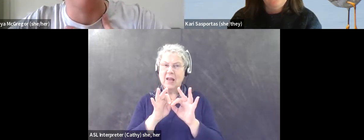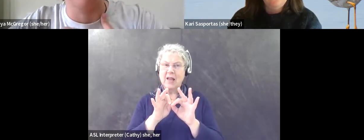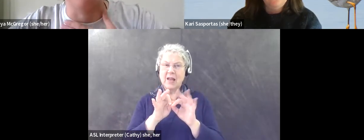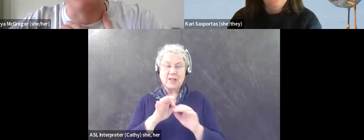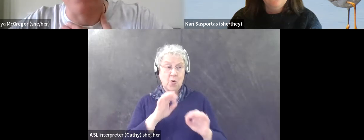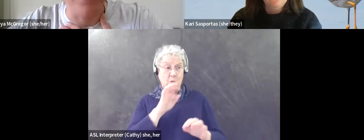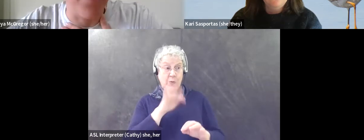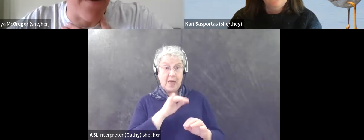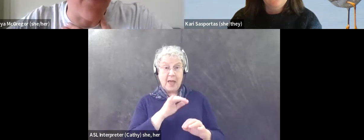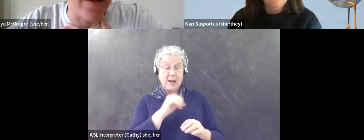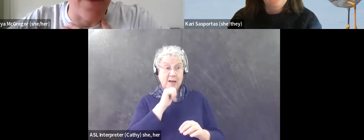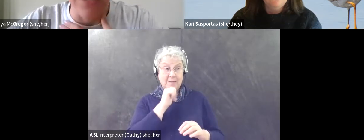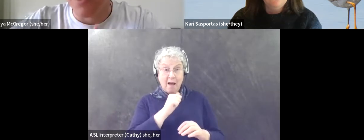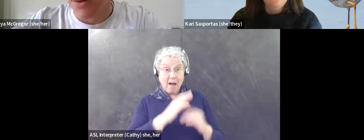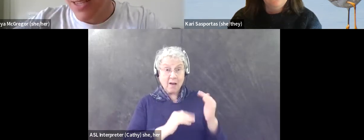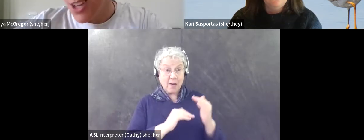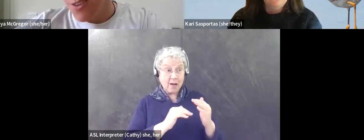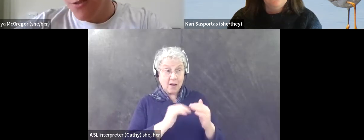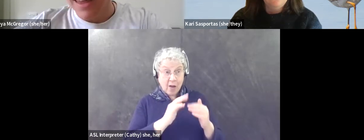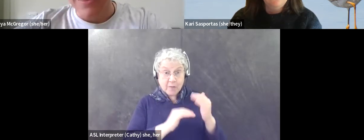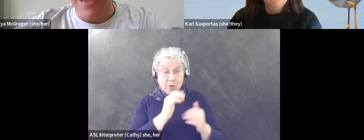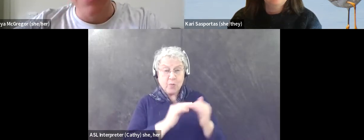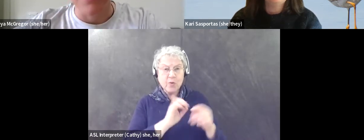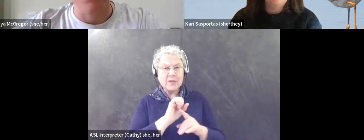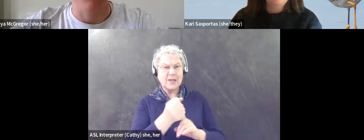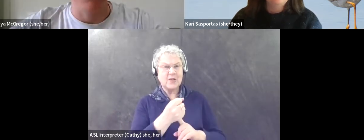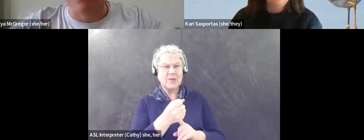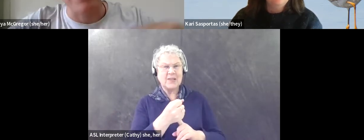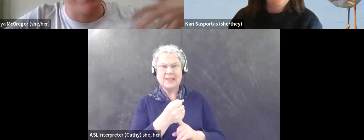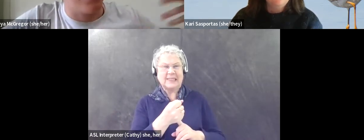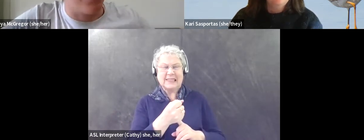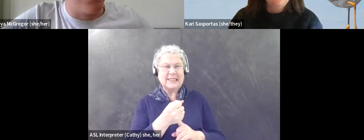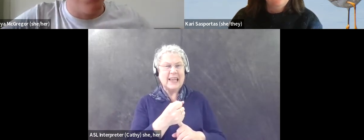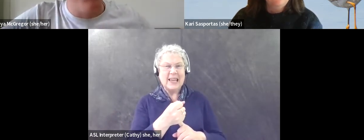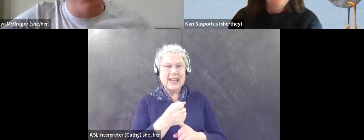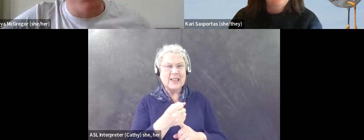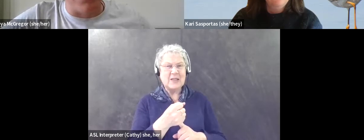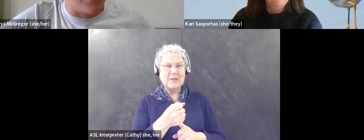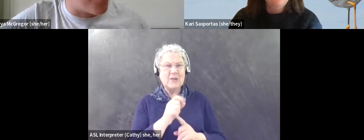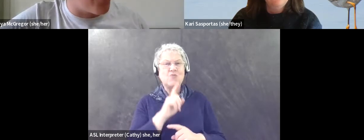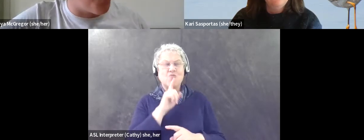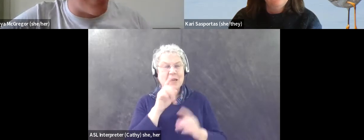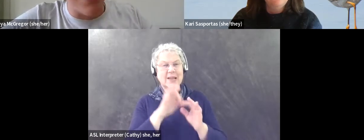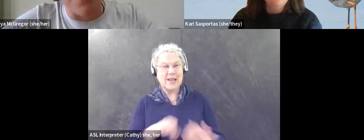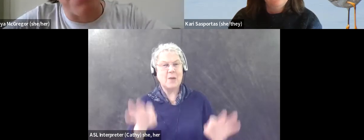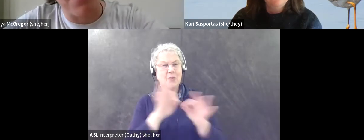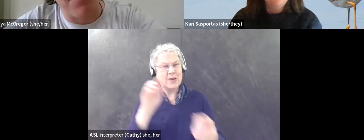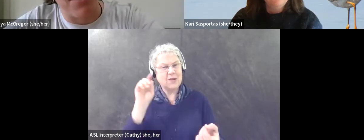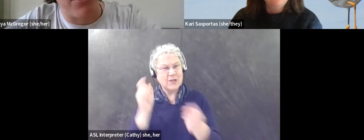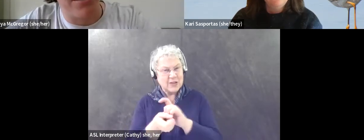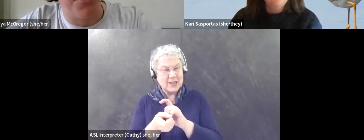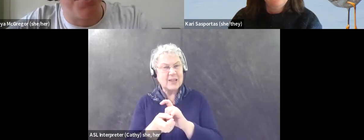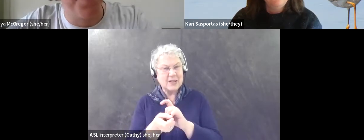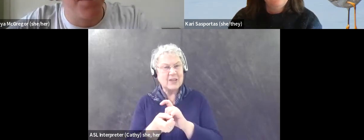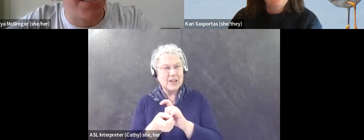that, that the adding leader might feel having to be assertive like that is, is much less than the, the discomfort or the harm that